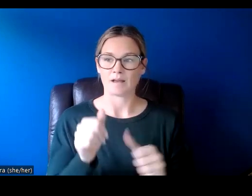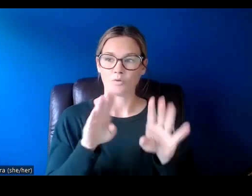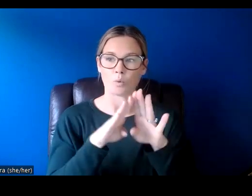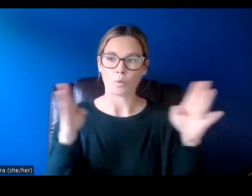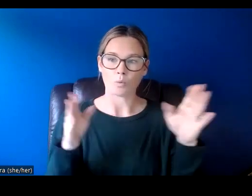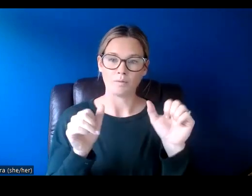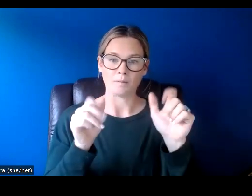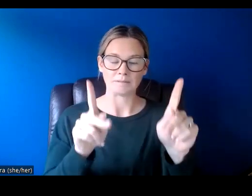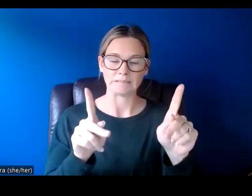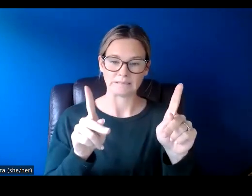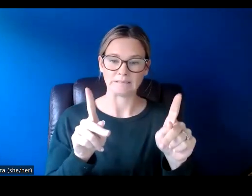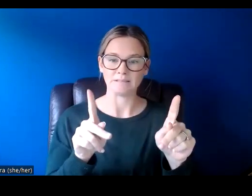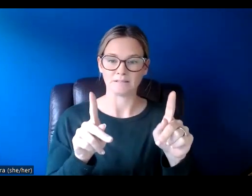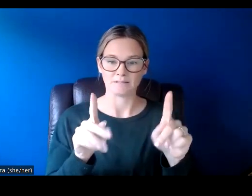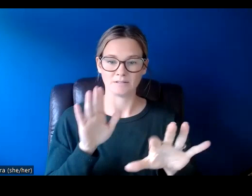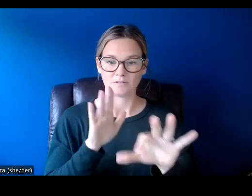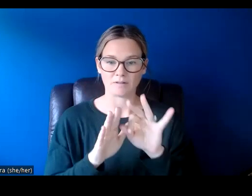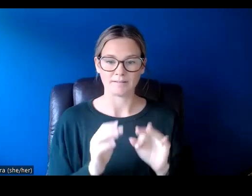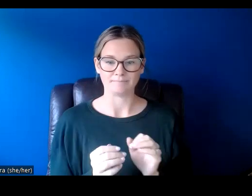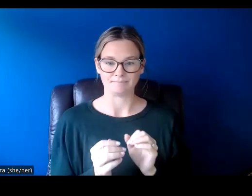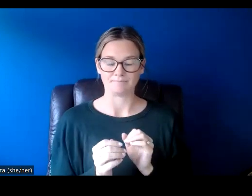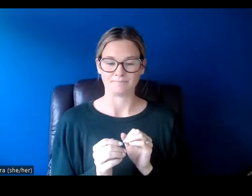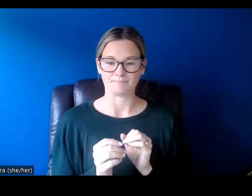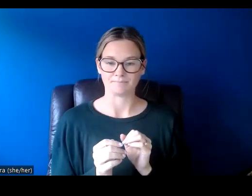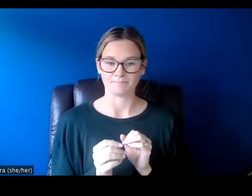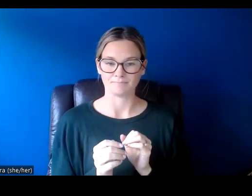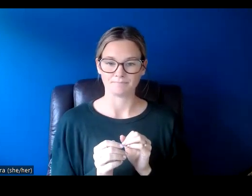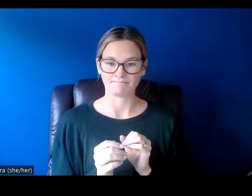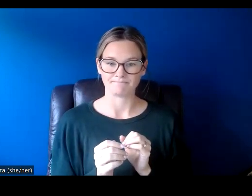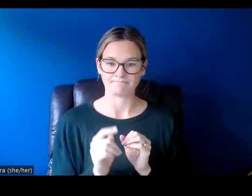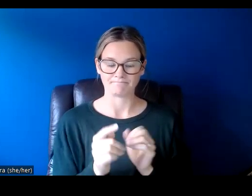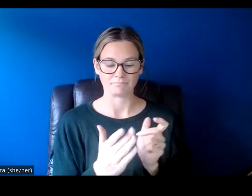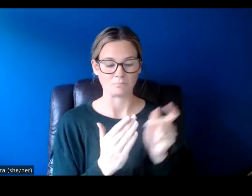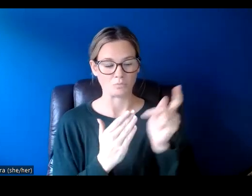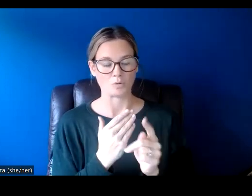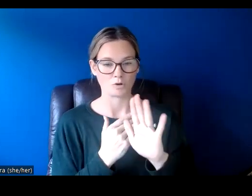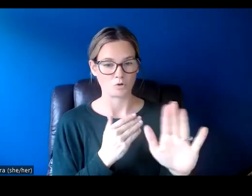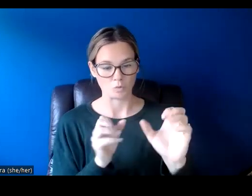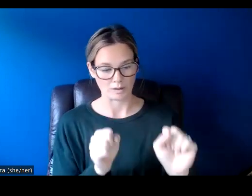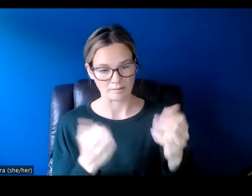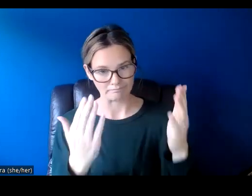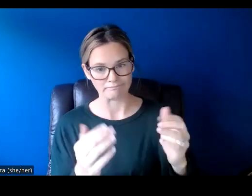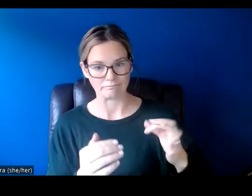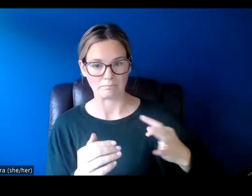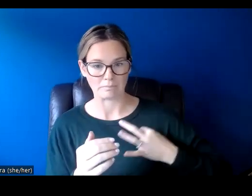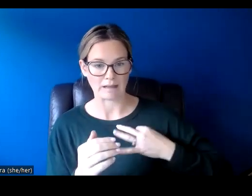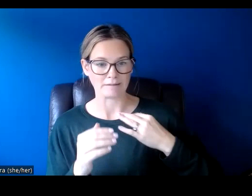you will be able to find the programs that you're eligible to apply for.